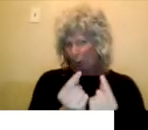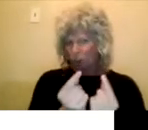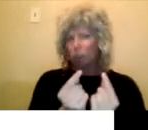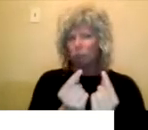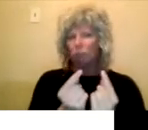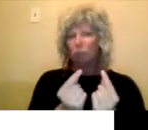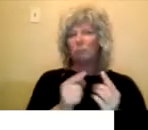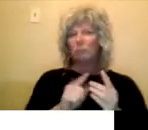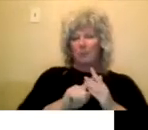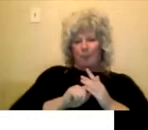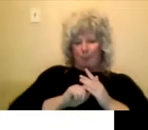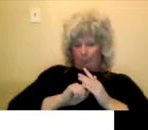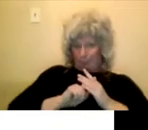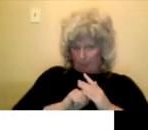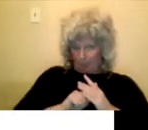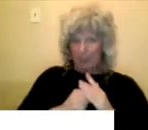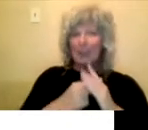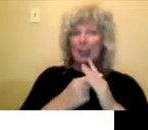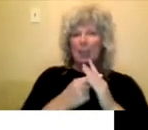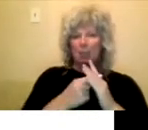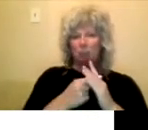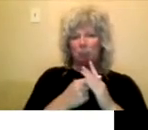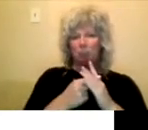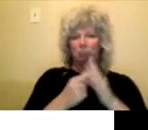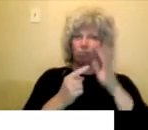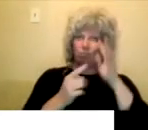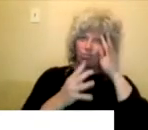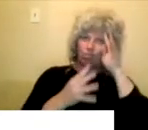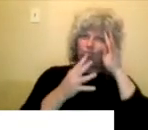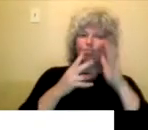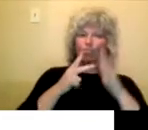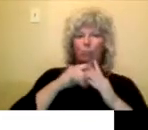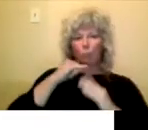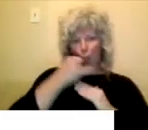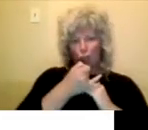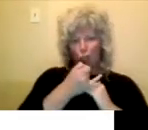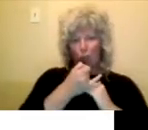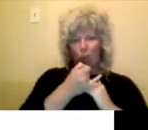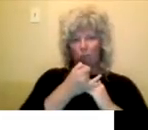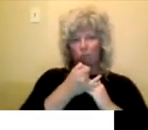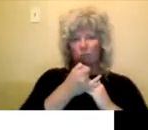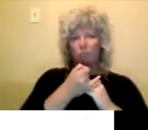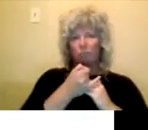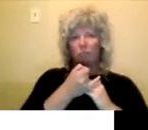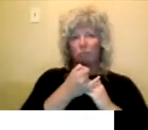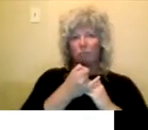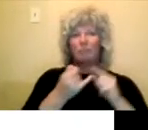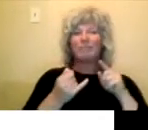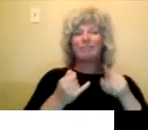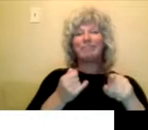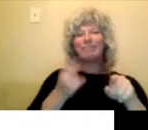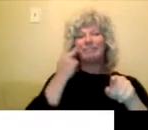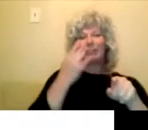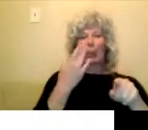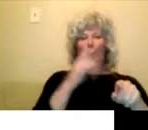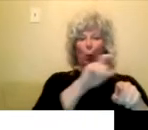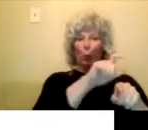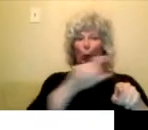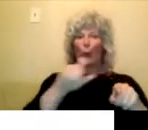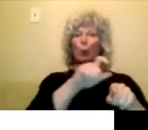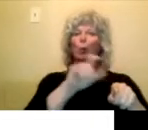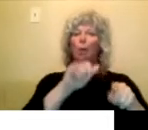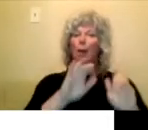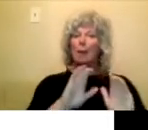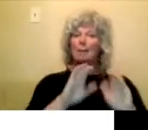beginning stage of a project. The category supports the growth and development of a